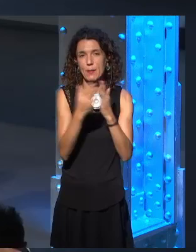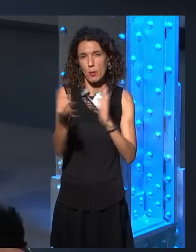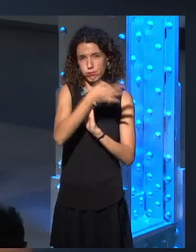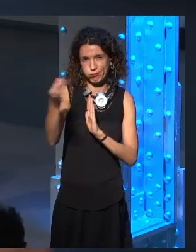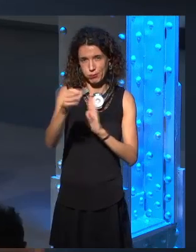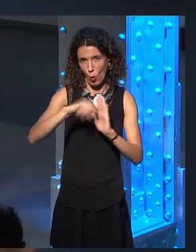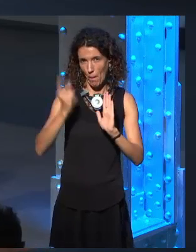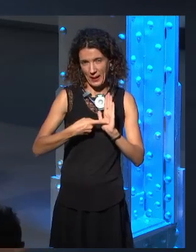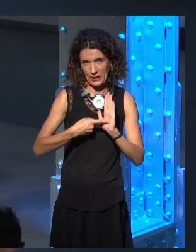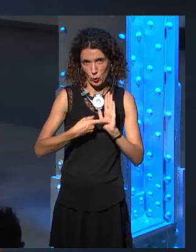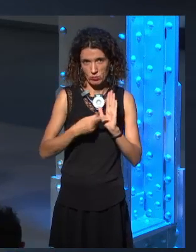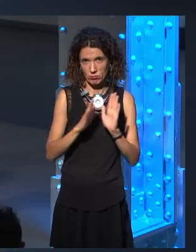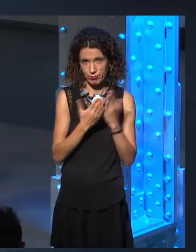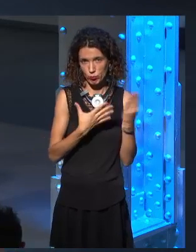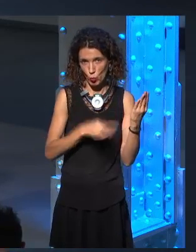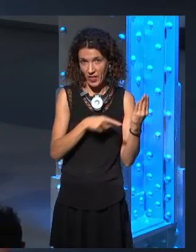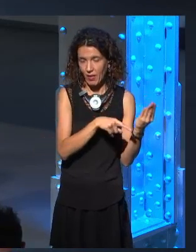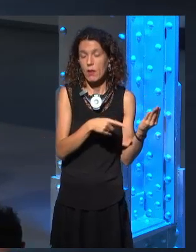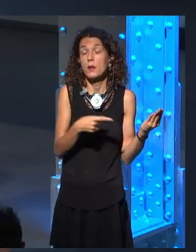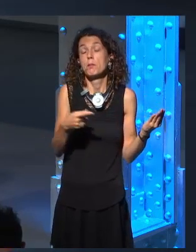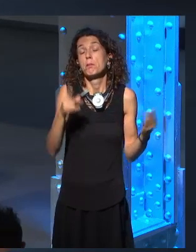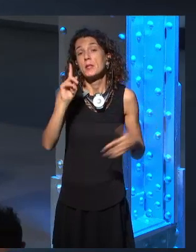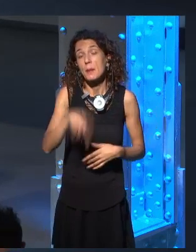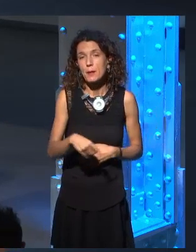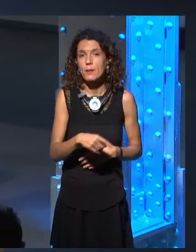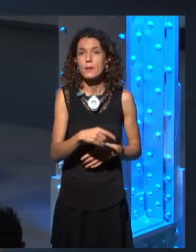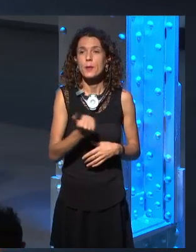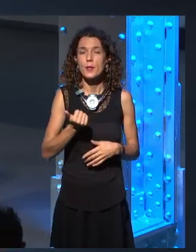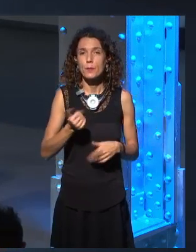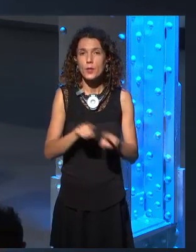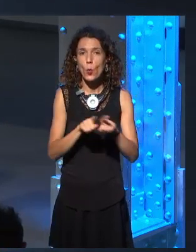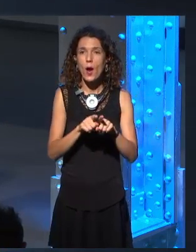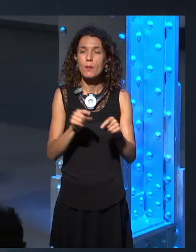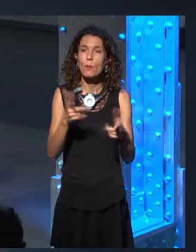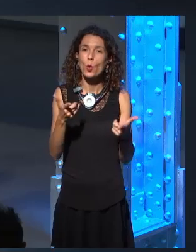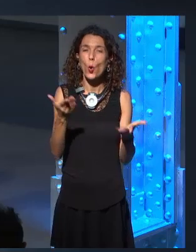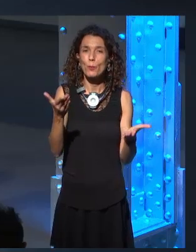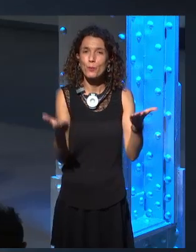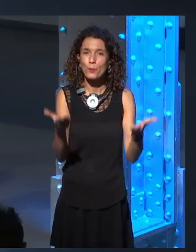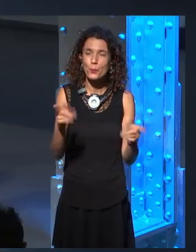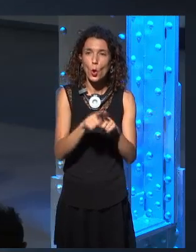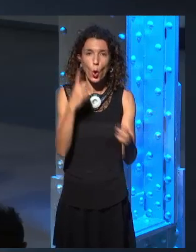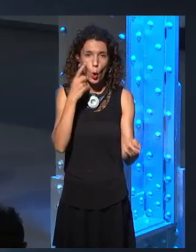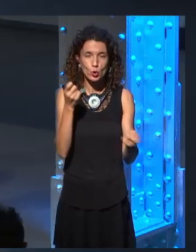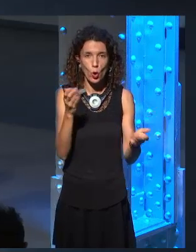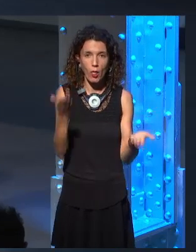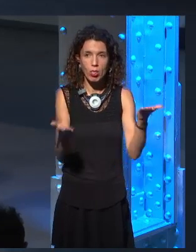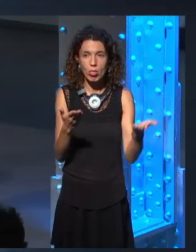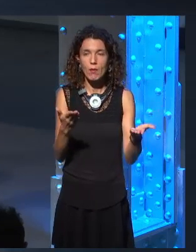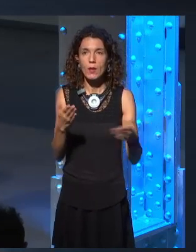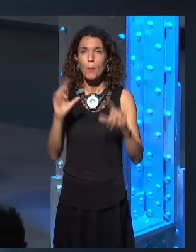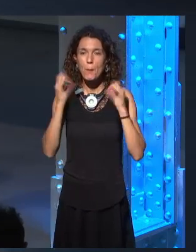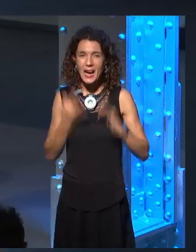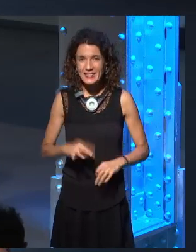be weird for us to try and work around. Like our maester is so detailed on lots of things. Why would he suddenly just kind of blank out on this kind of